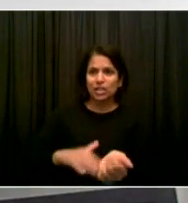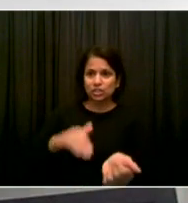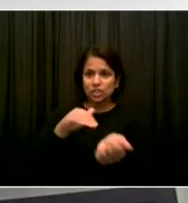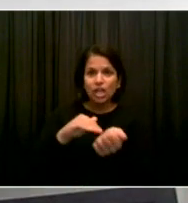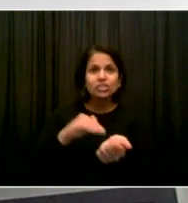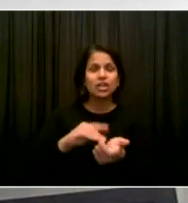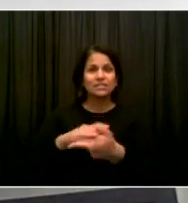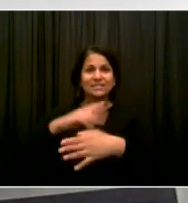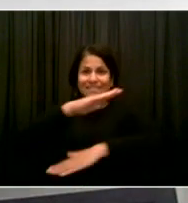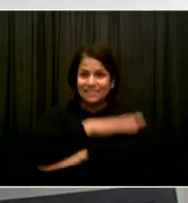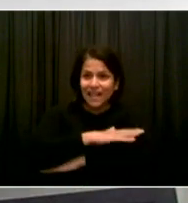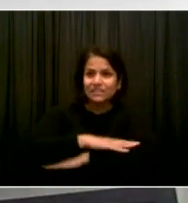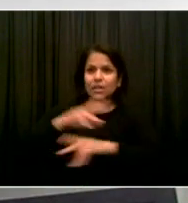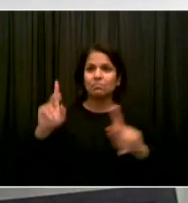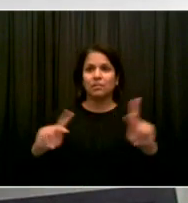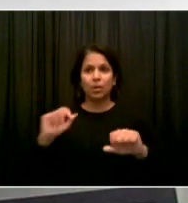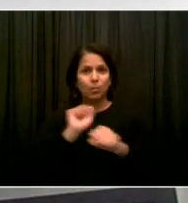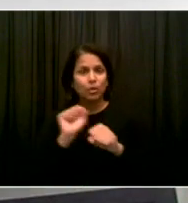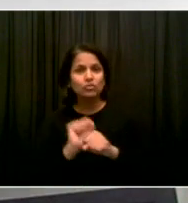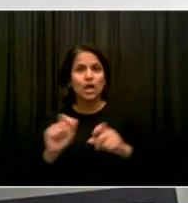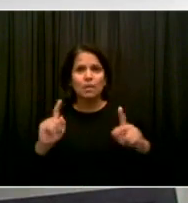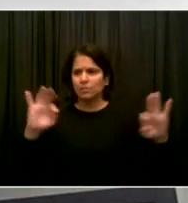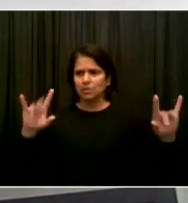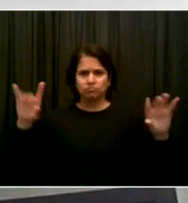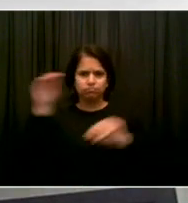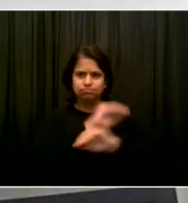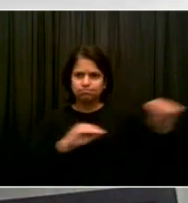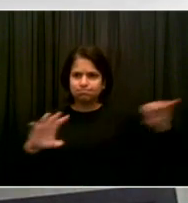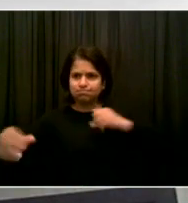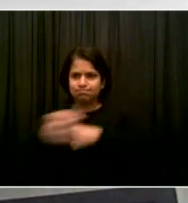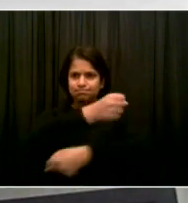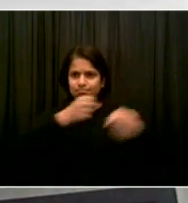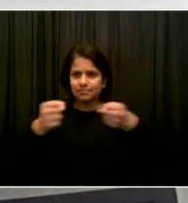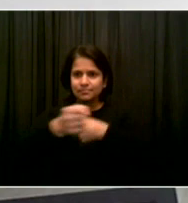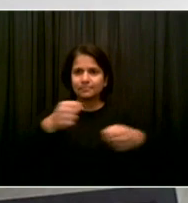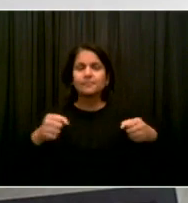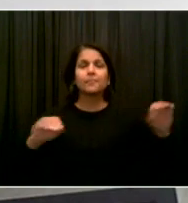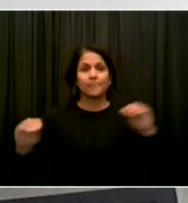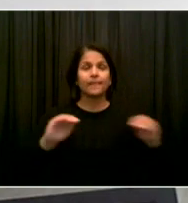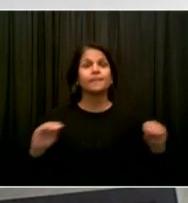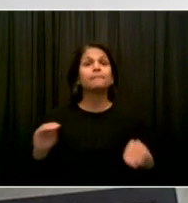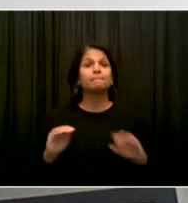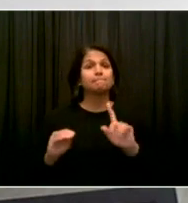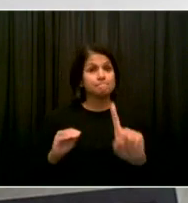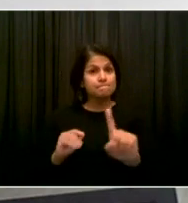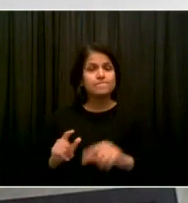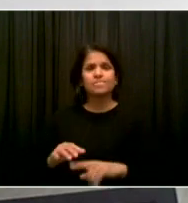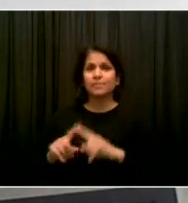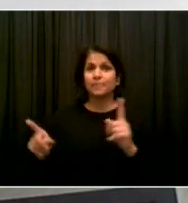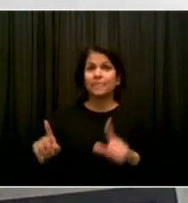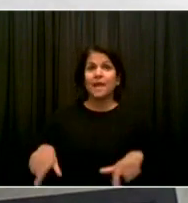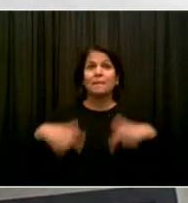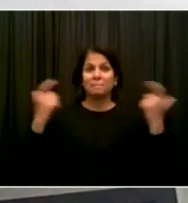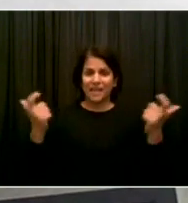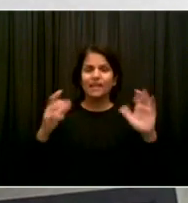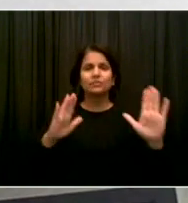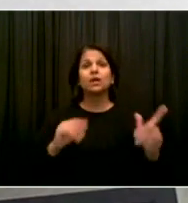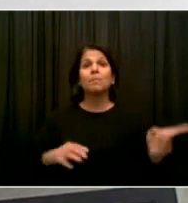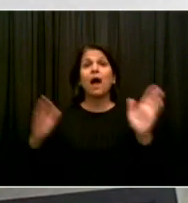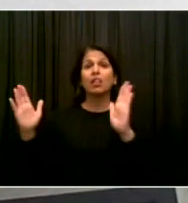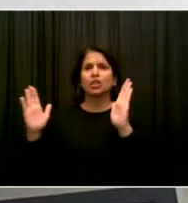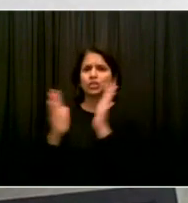ability to move people around. But we also want to have some small sites because we can't have a